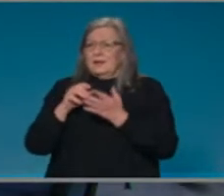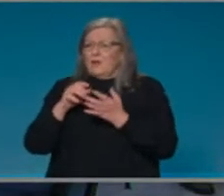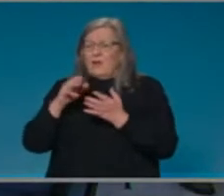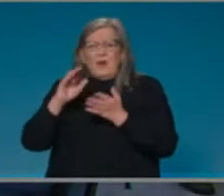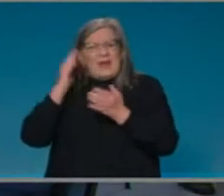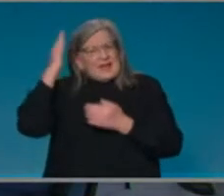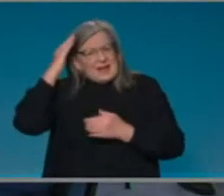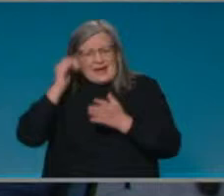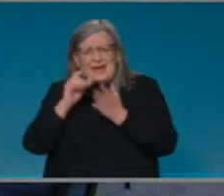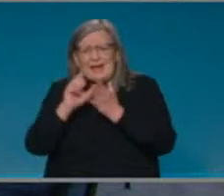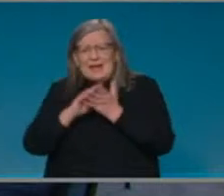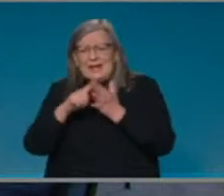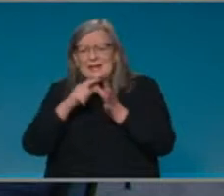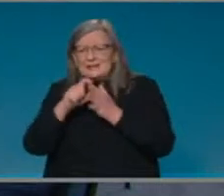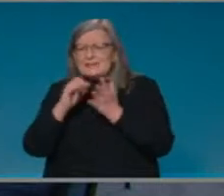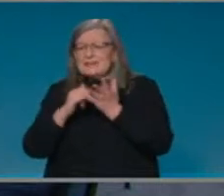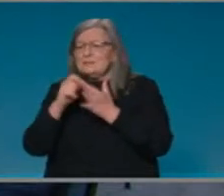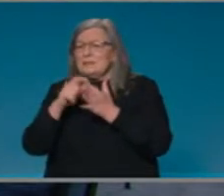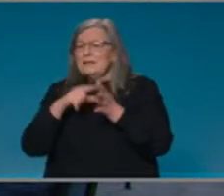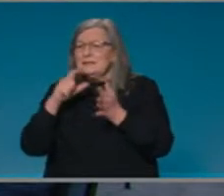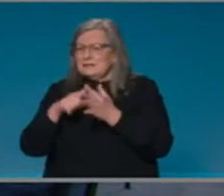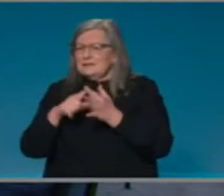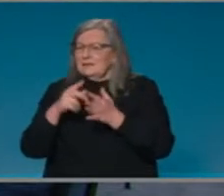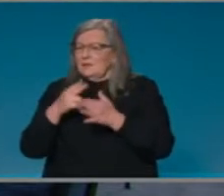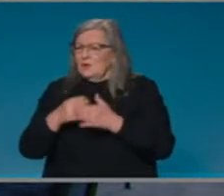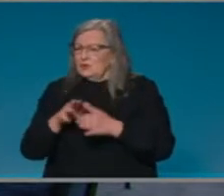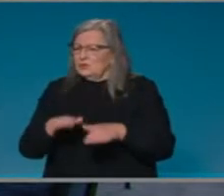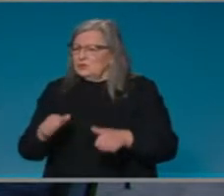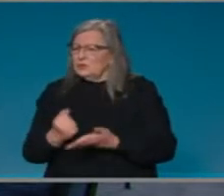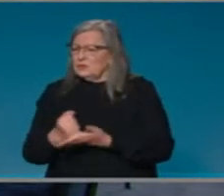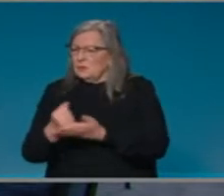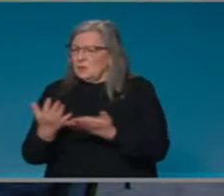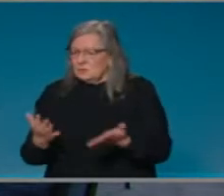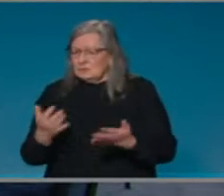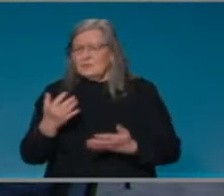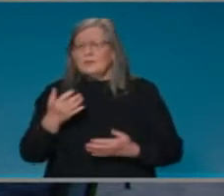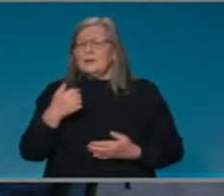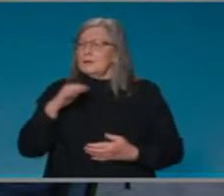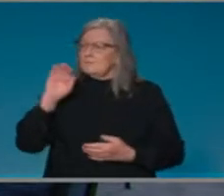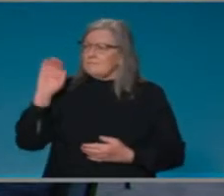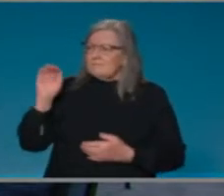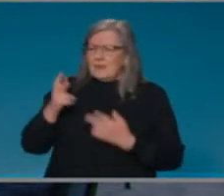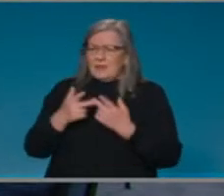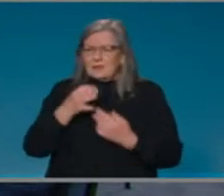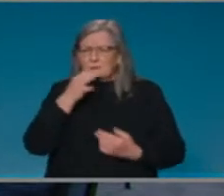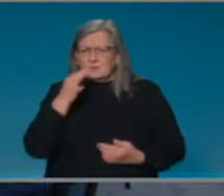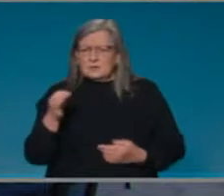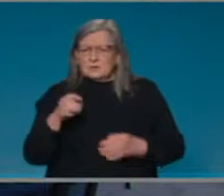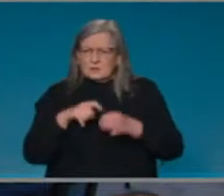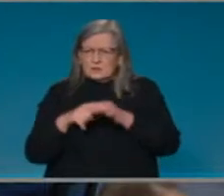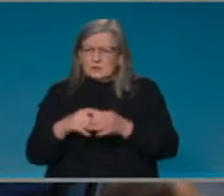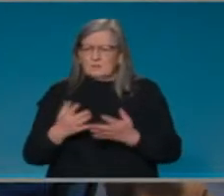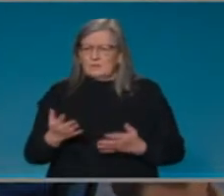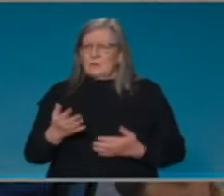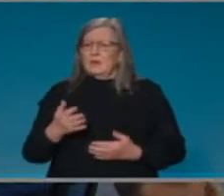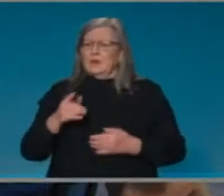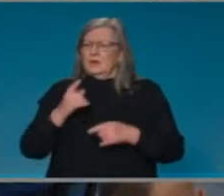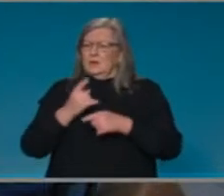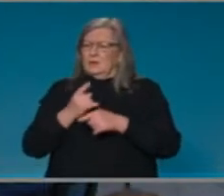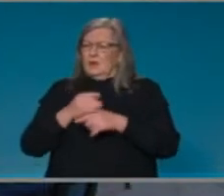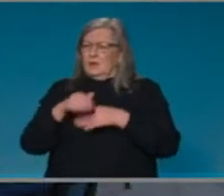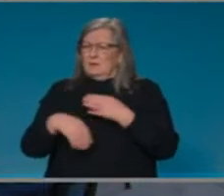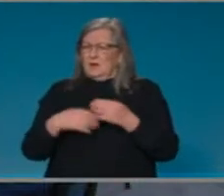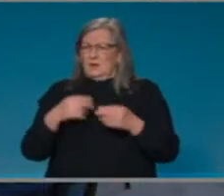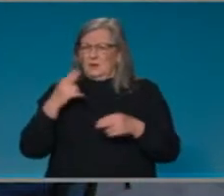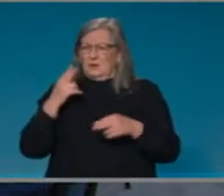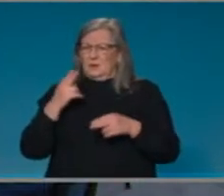Jay? Question to you both, if I may, just broadly on rapid testing. I know there's been